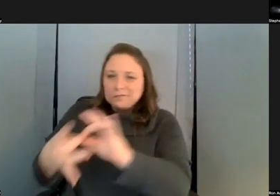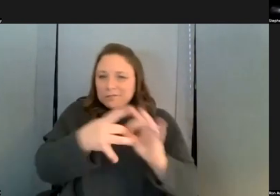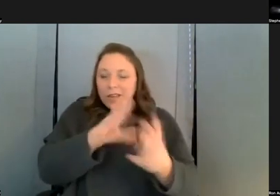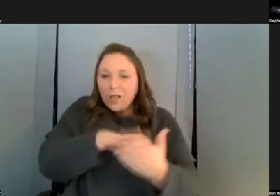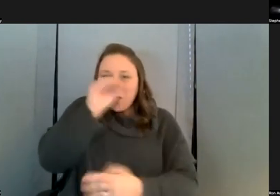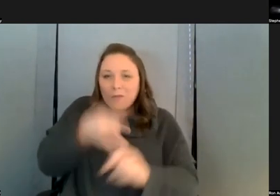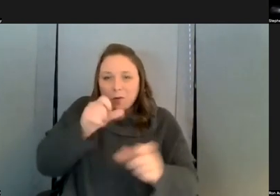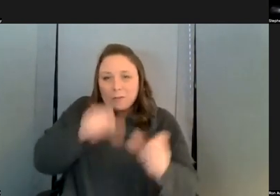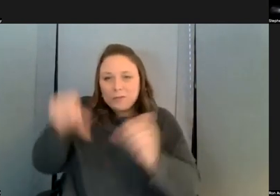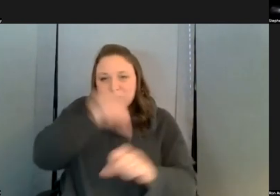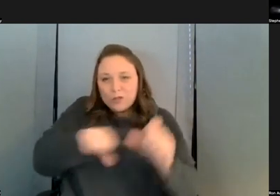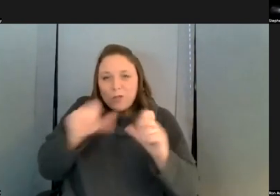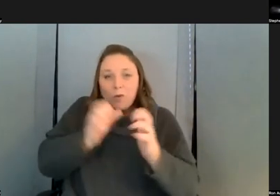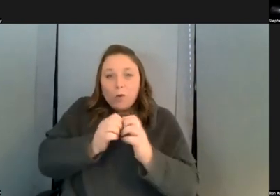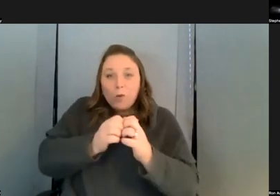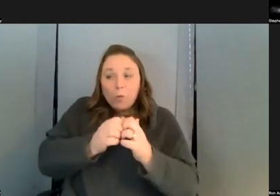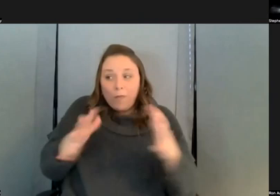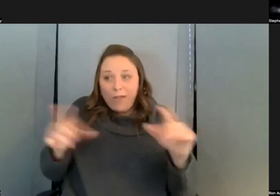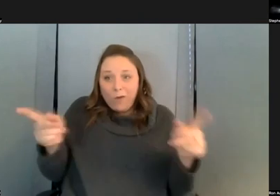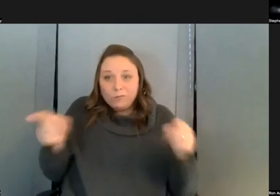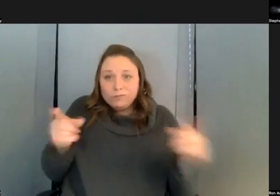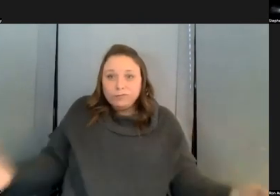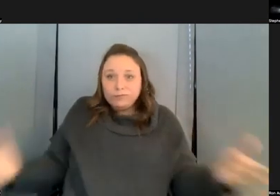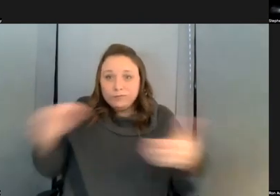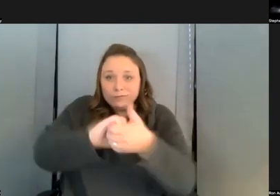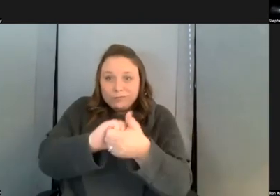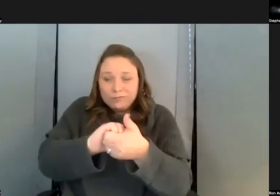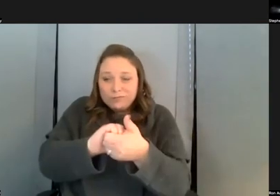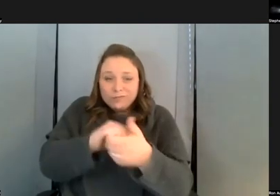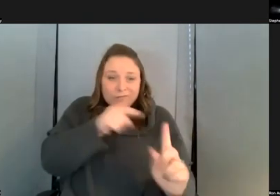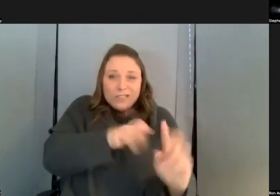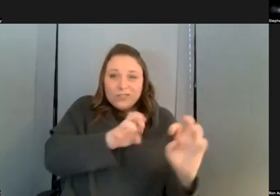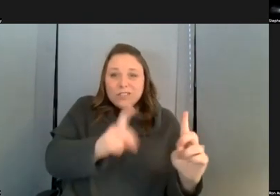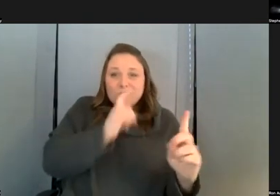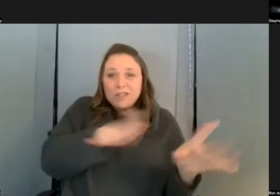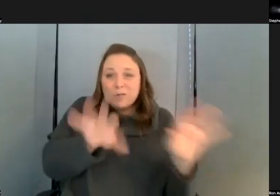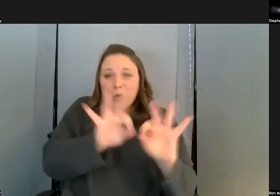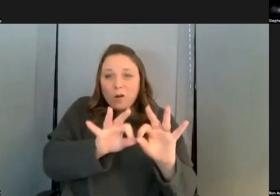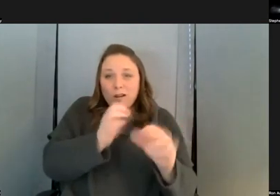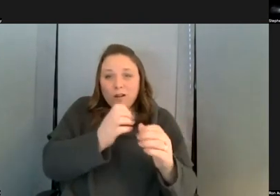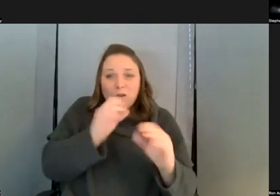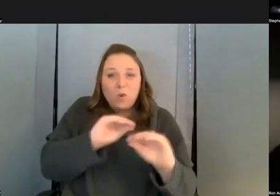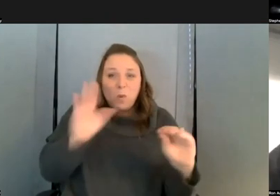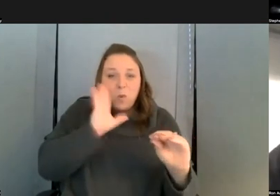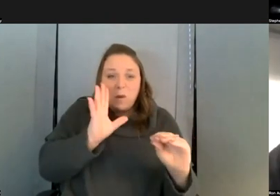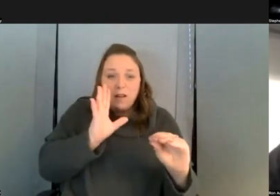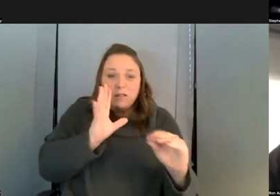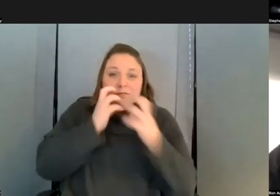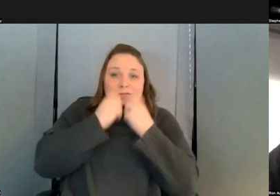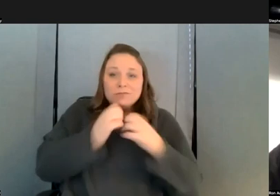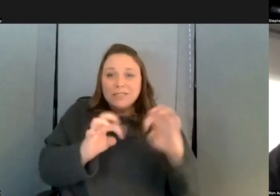without this education won't be relevant and nobody will care if we lose it and